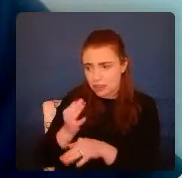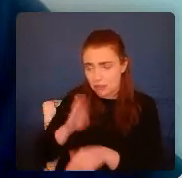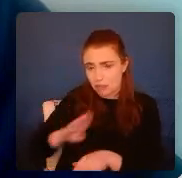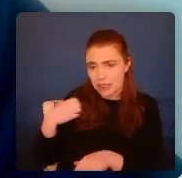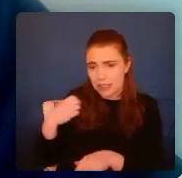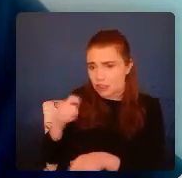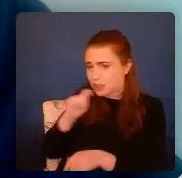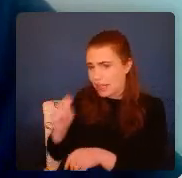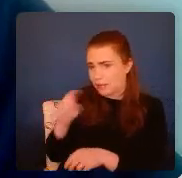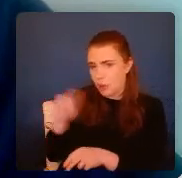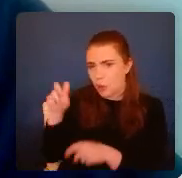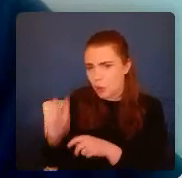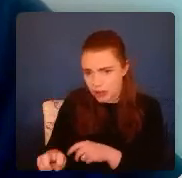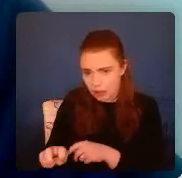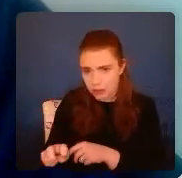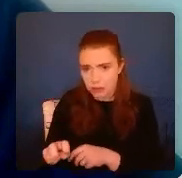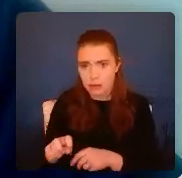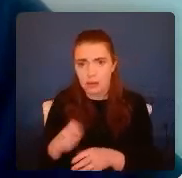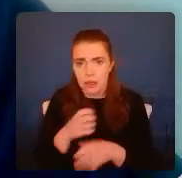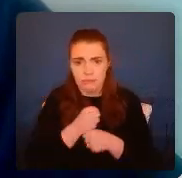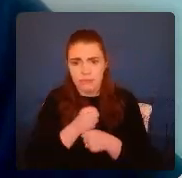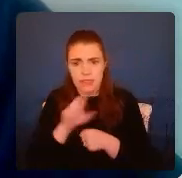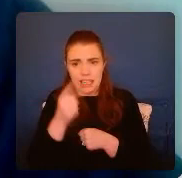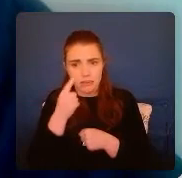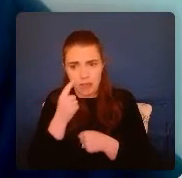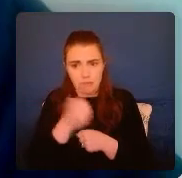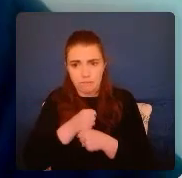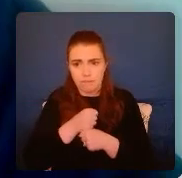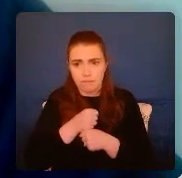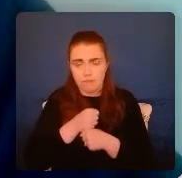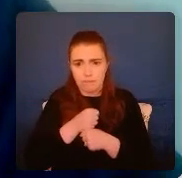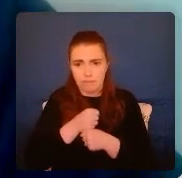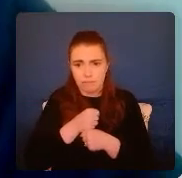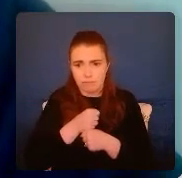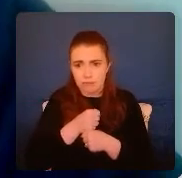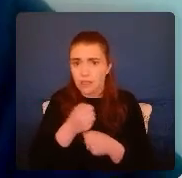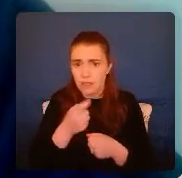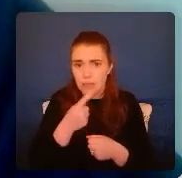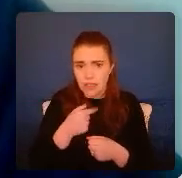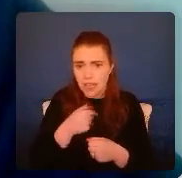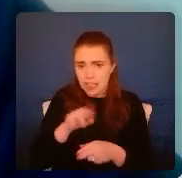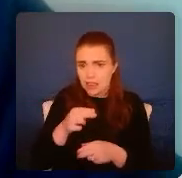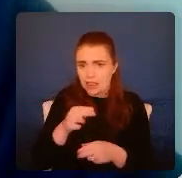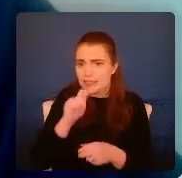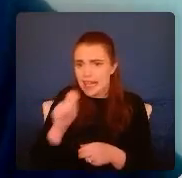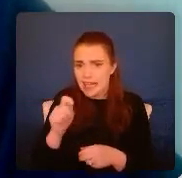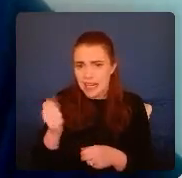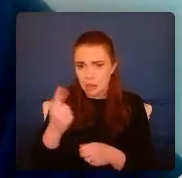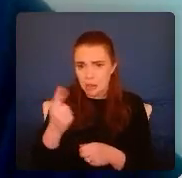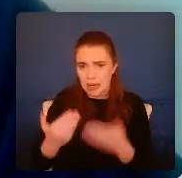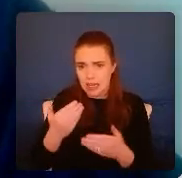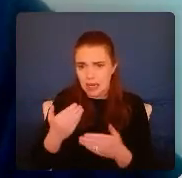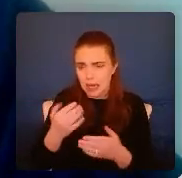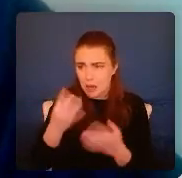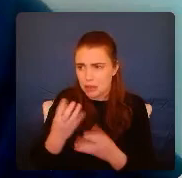for the younger ones. So I bottled up. I didn't find who else I could talk to to see about what I was hearing and feeling, but who would listen to me?